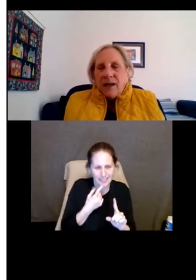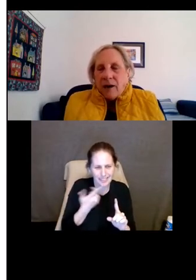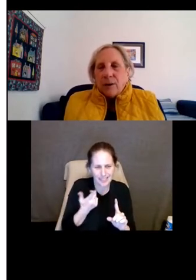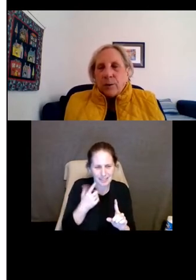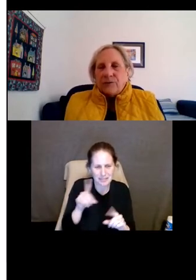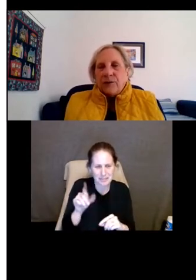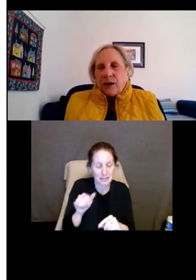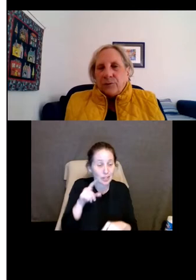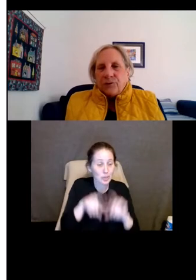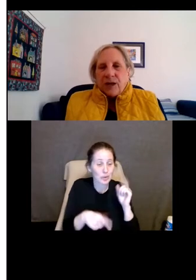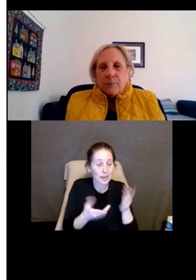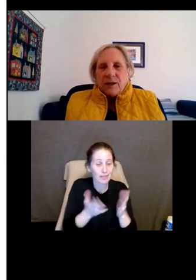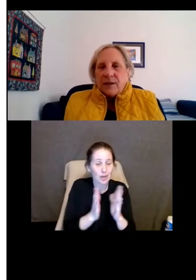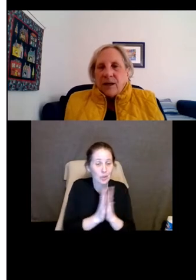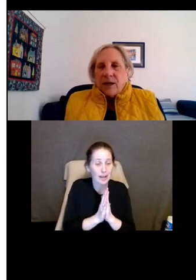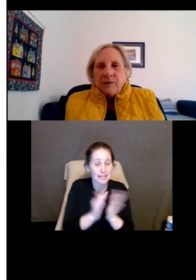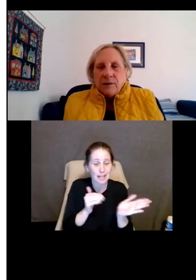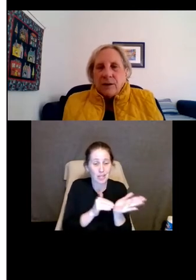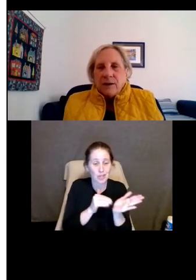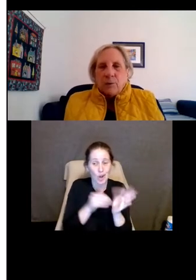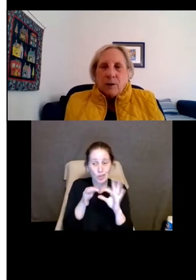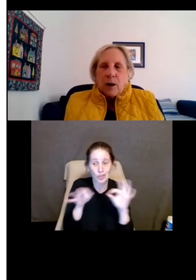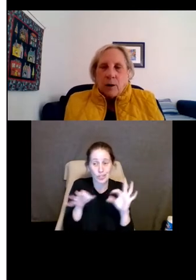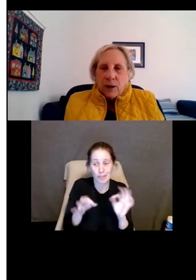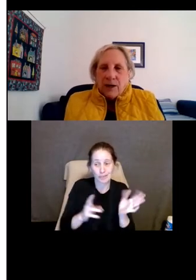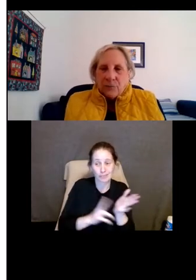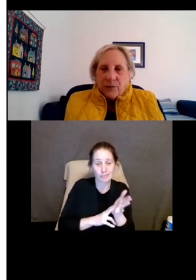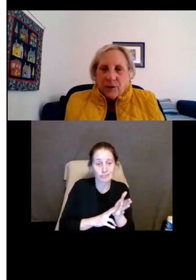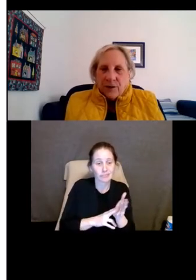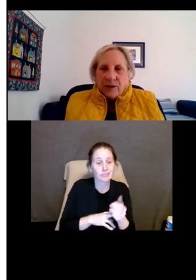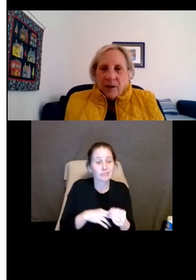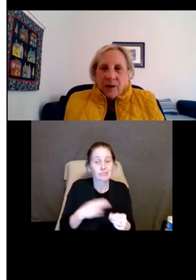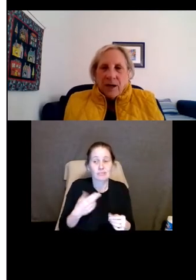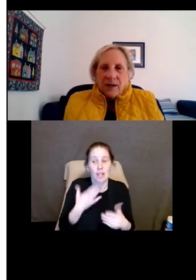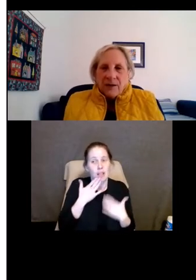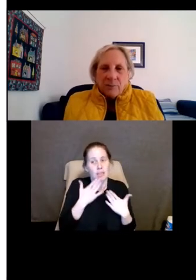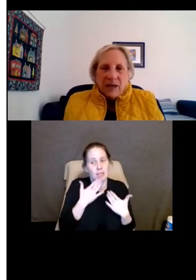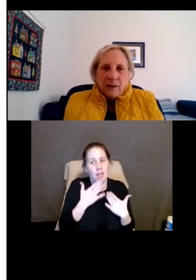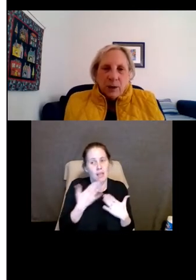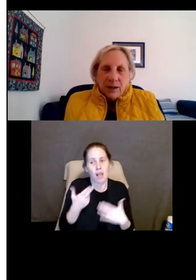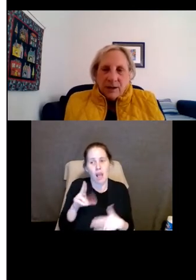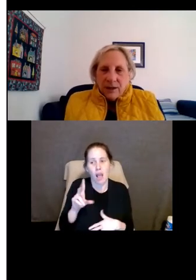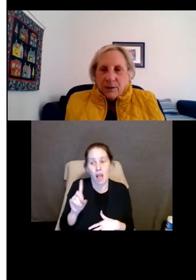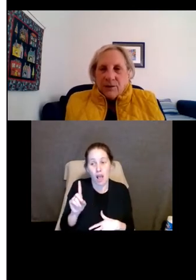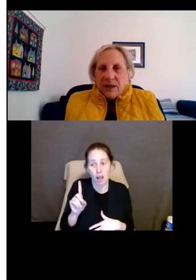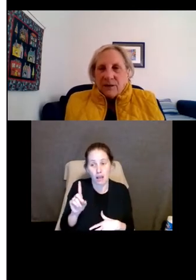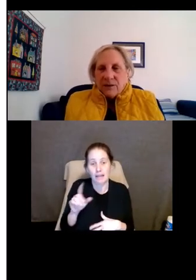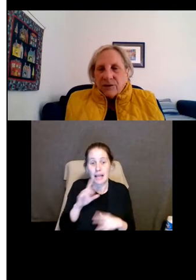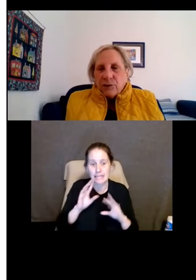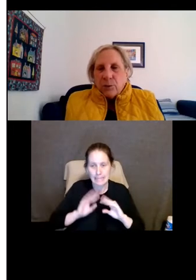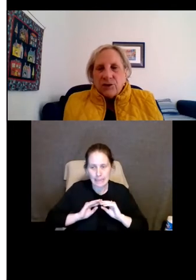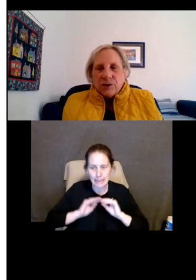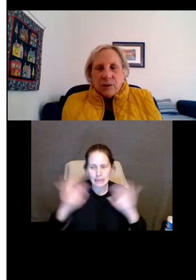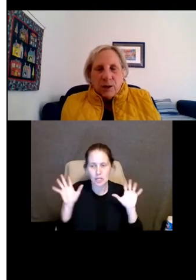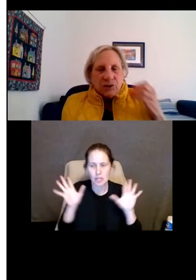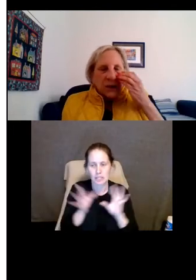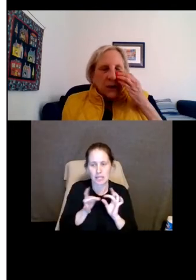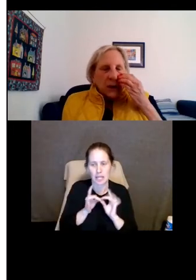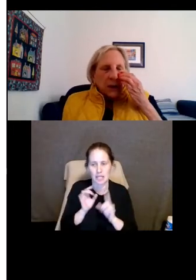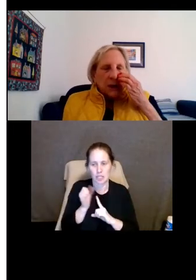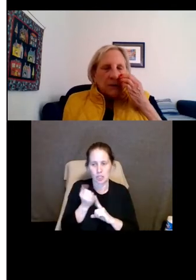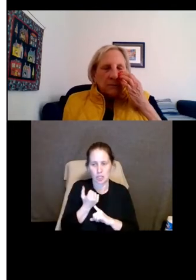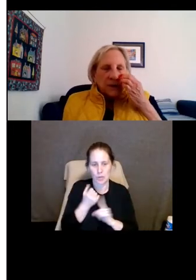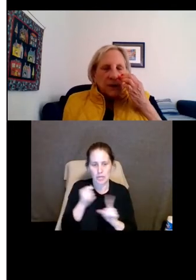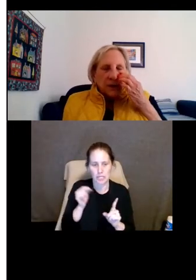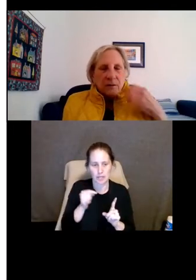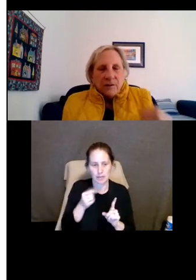You cannot request a doctor's statement and HUD, and we are all grateful for this. HUD has made it really clear that the situation in which